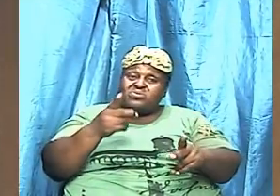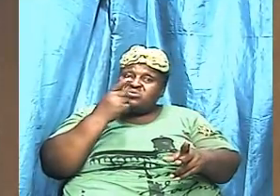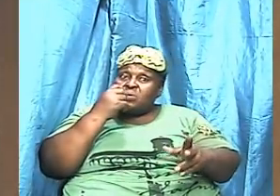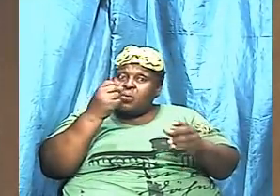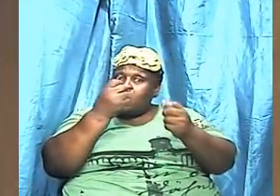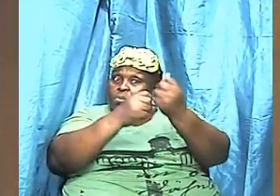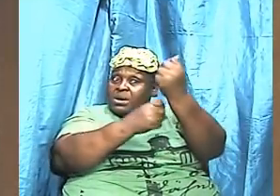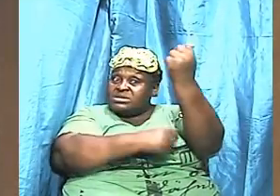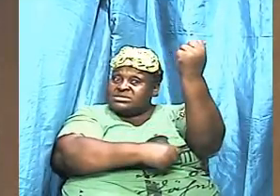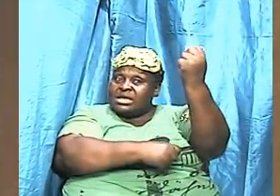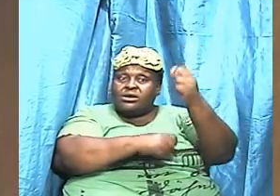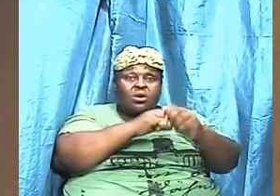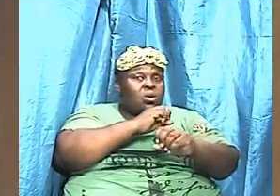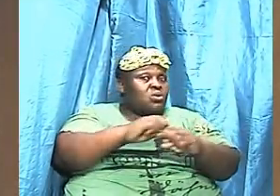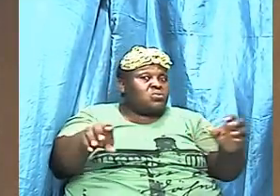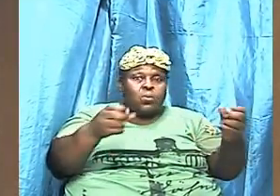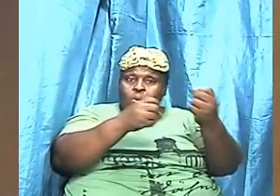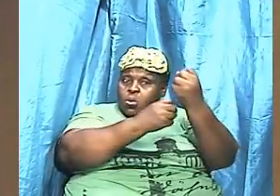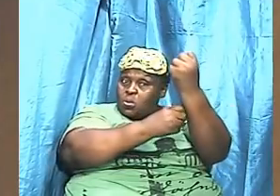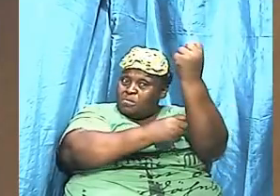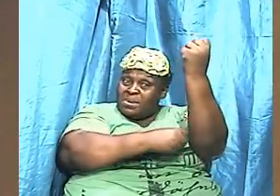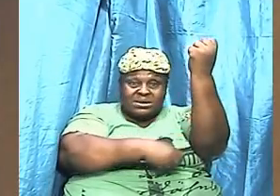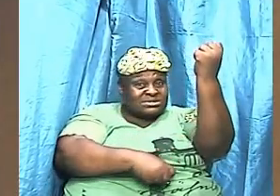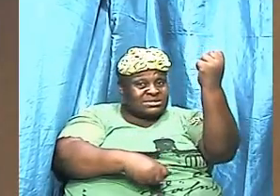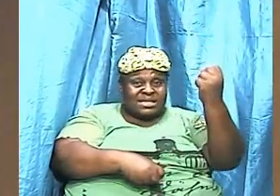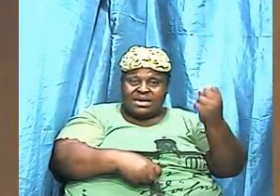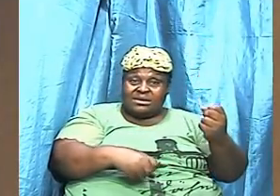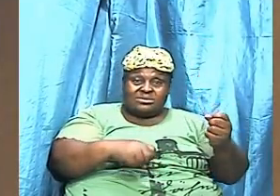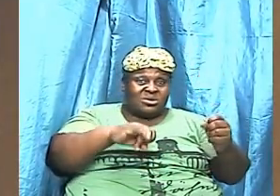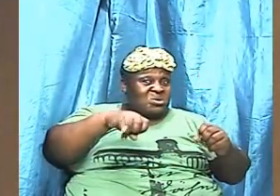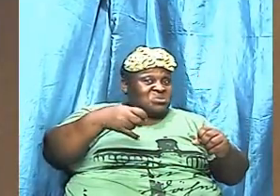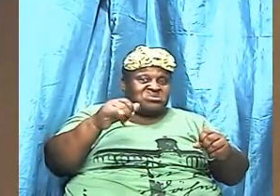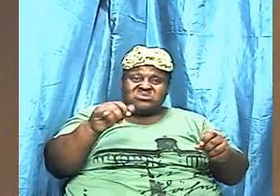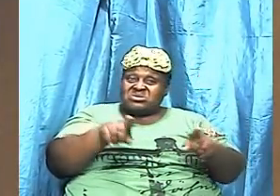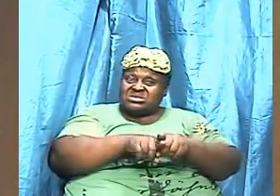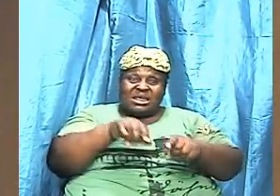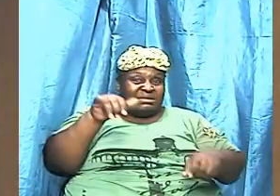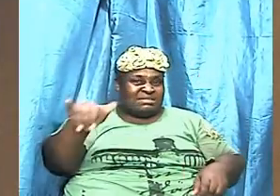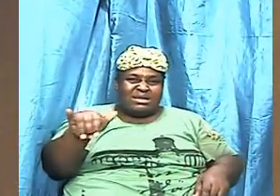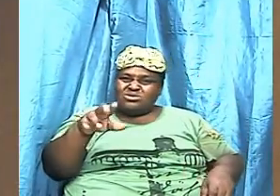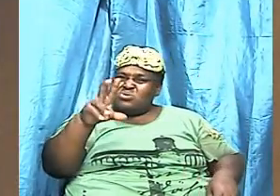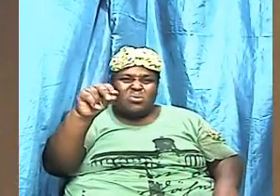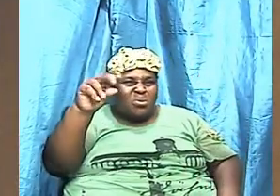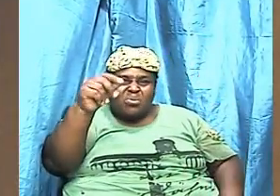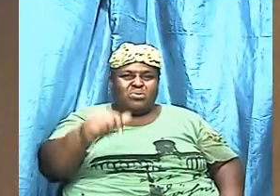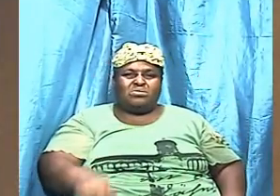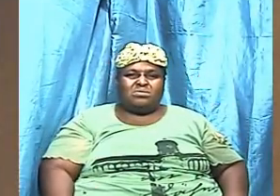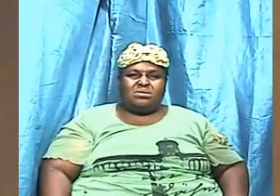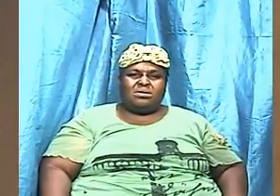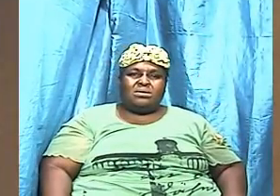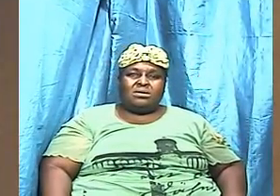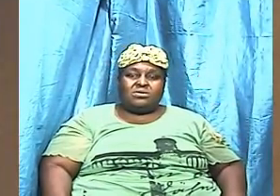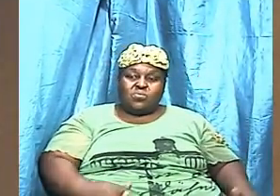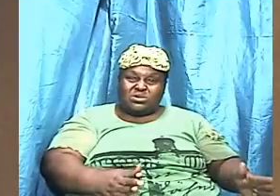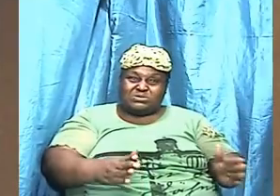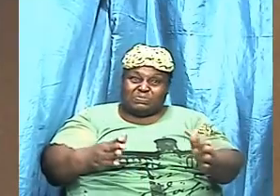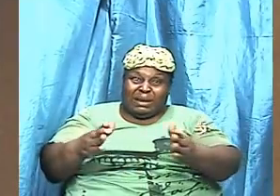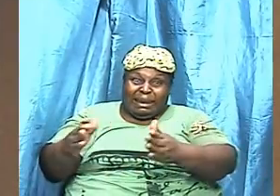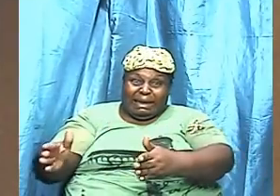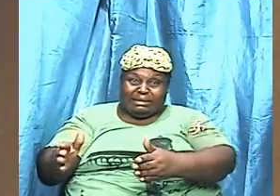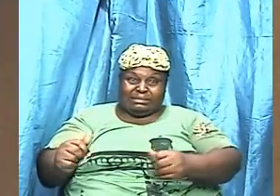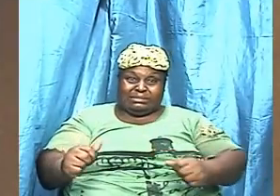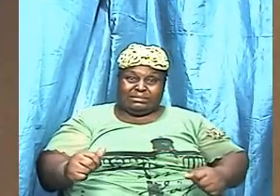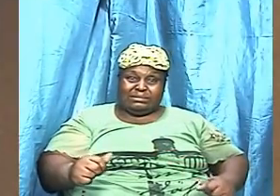it was sought out properly the person who went and to the doctor